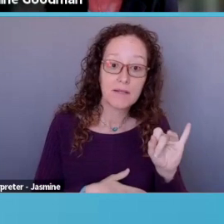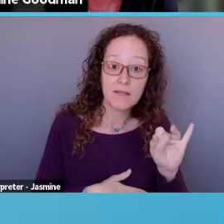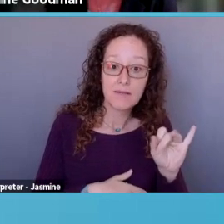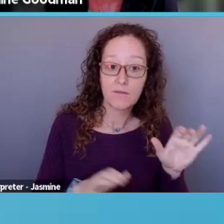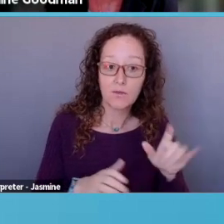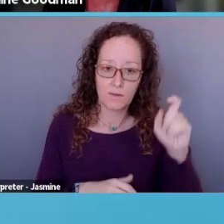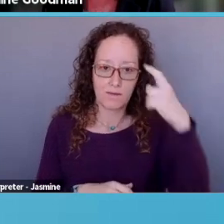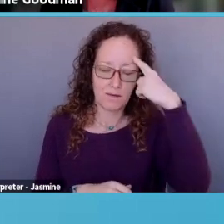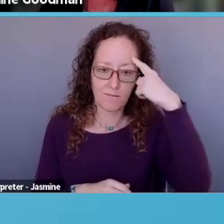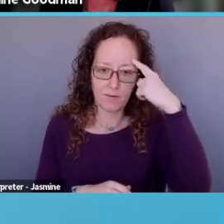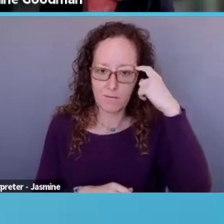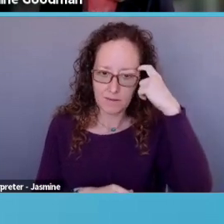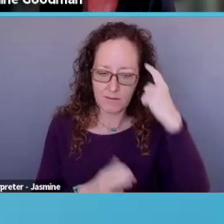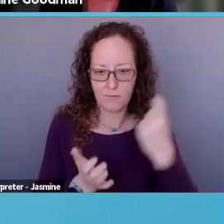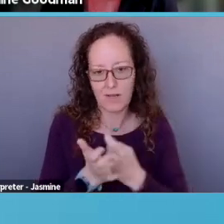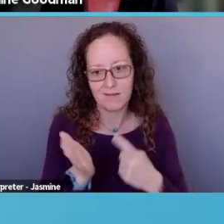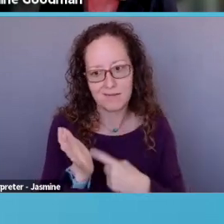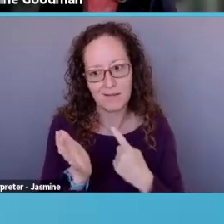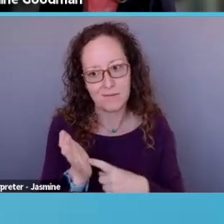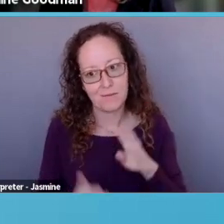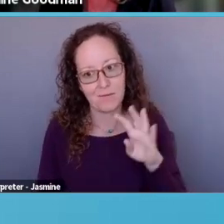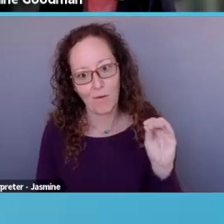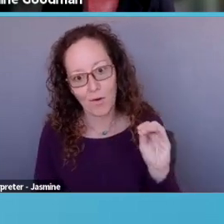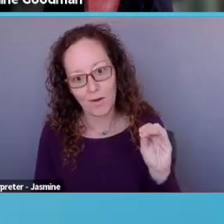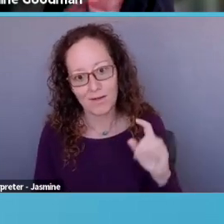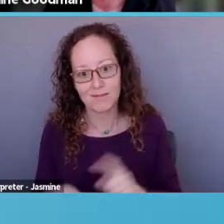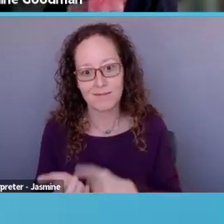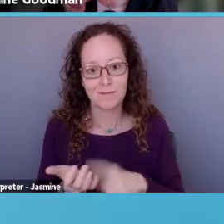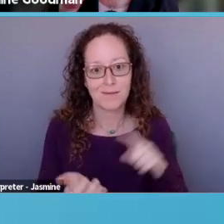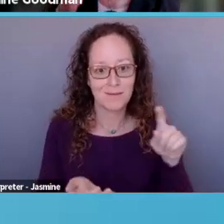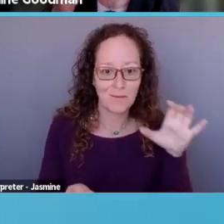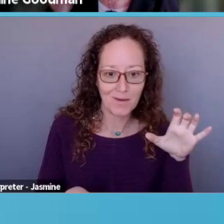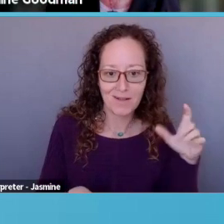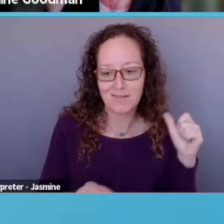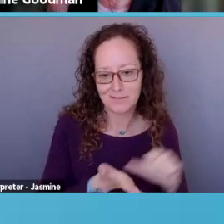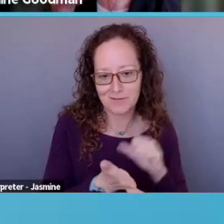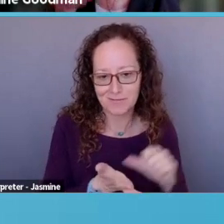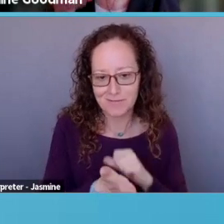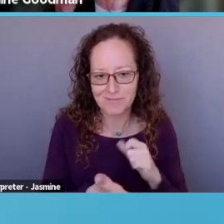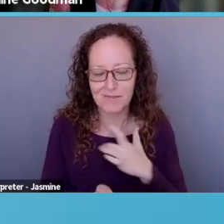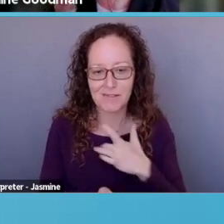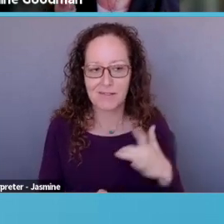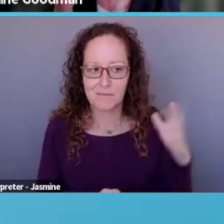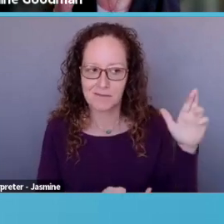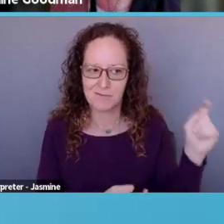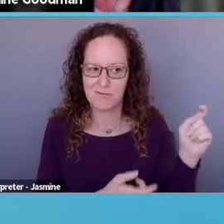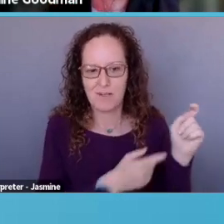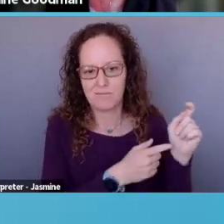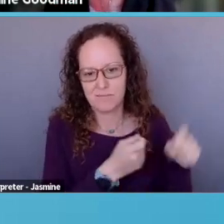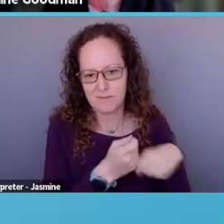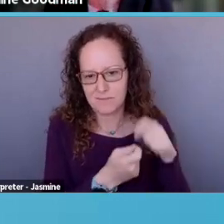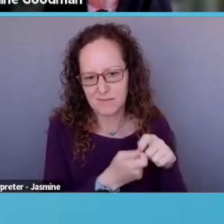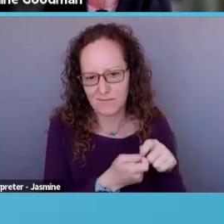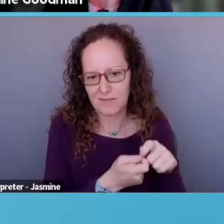government grants that can be 40 or a hundred pages. Um, but those are generally prescribed exactly what, uh, is needed